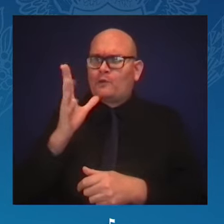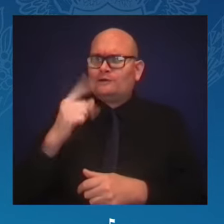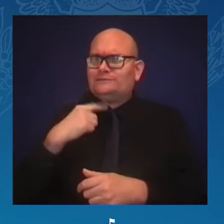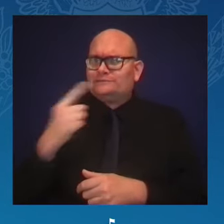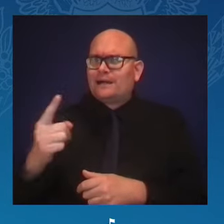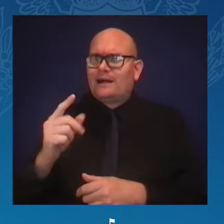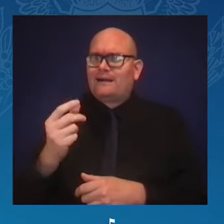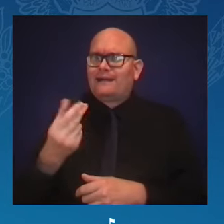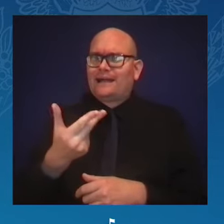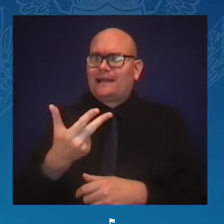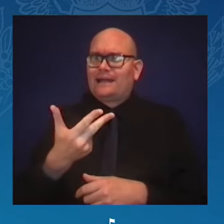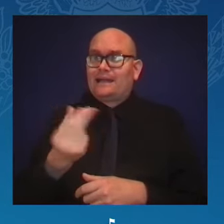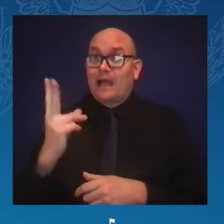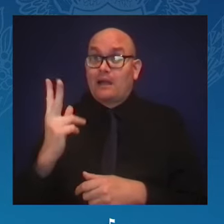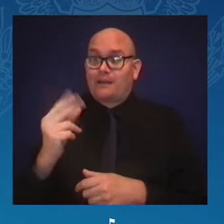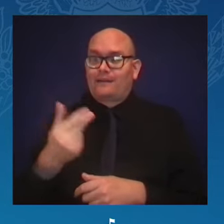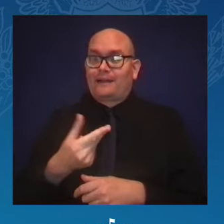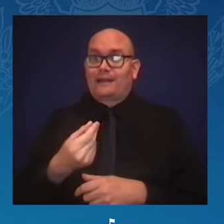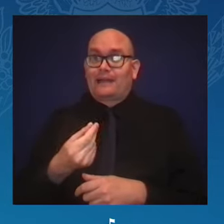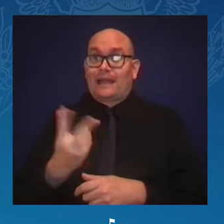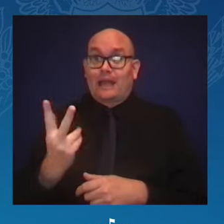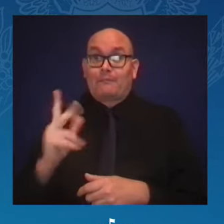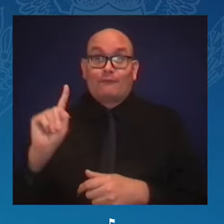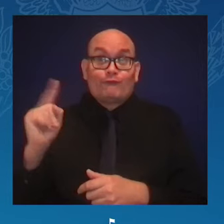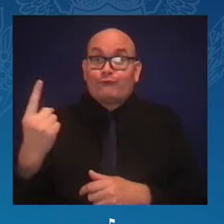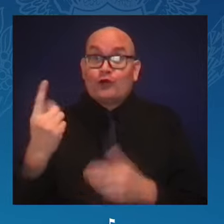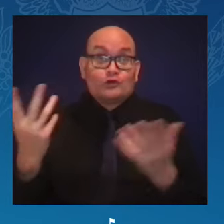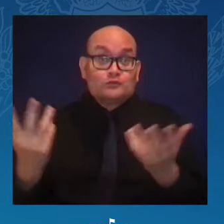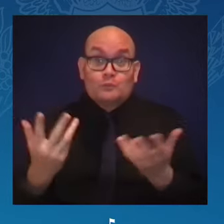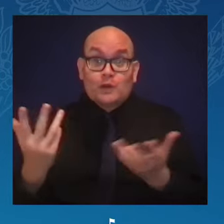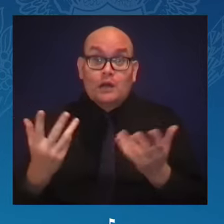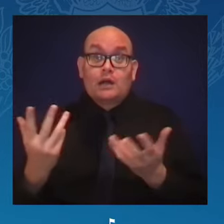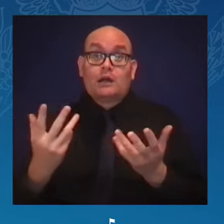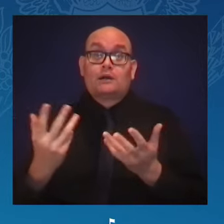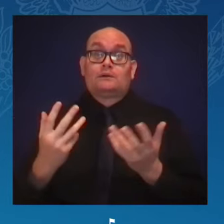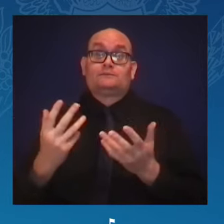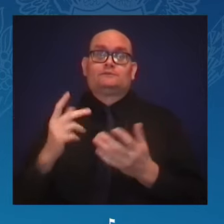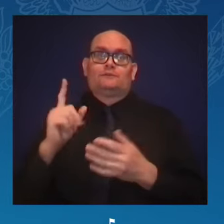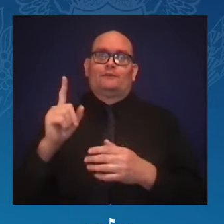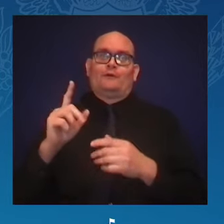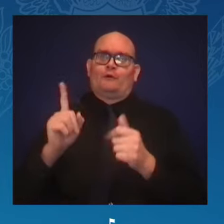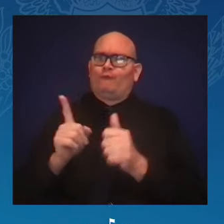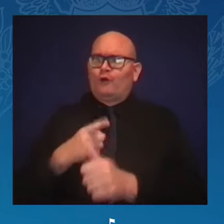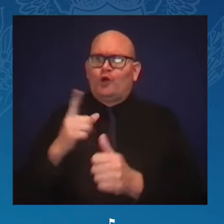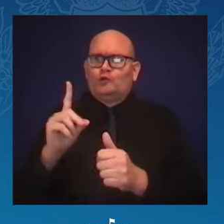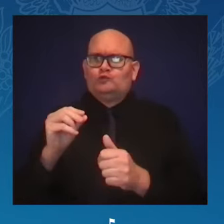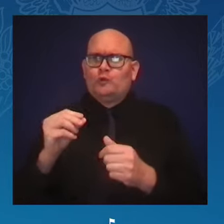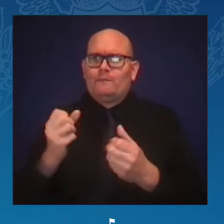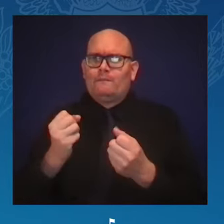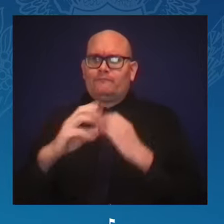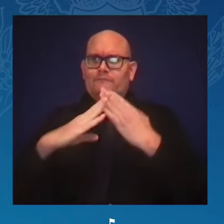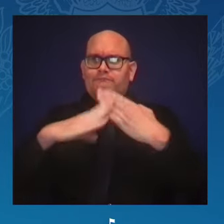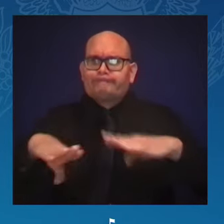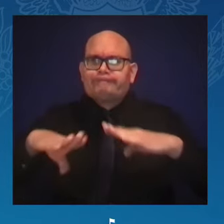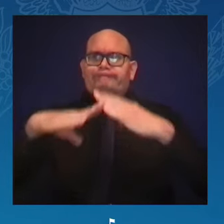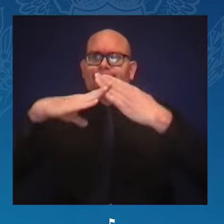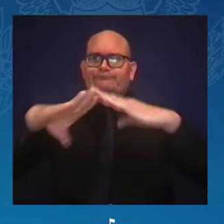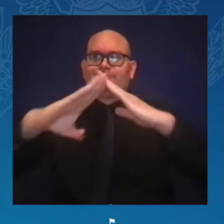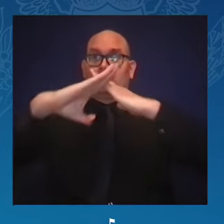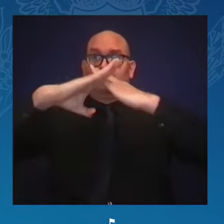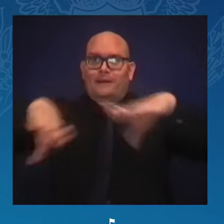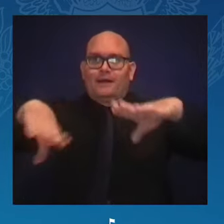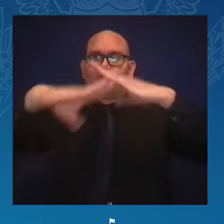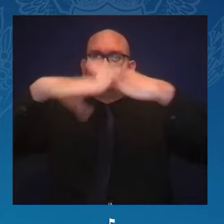She took this advice to heart. United States Vice President Kamala Harris is the